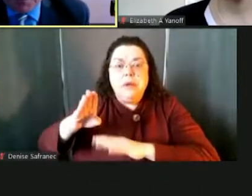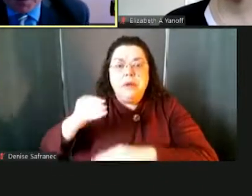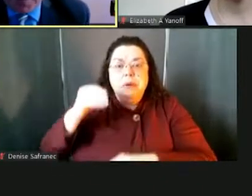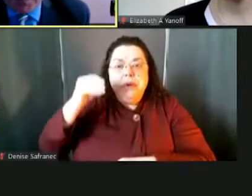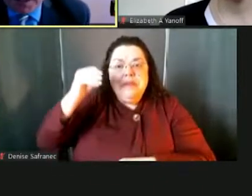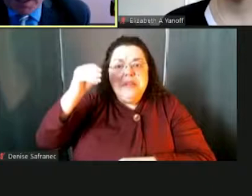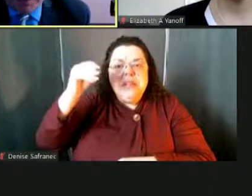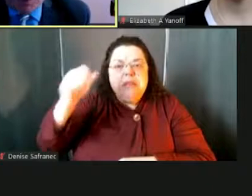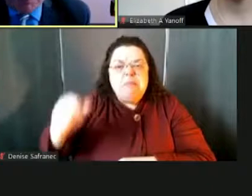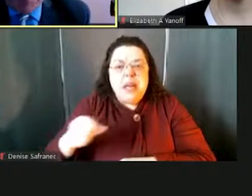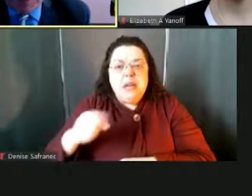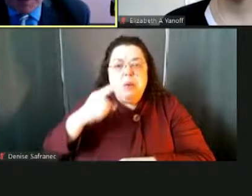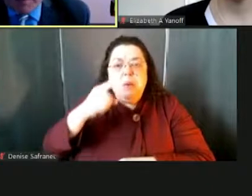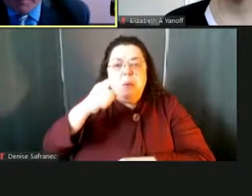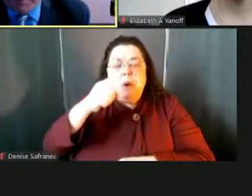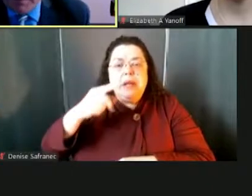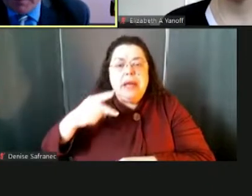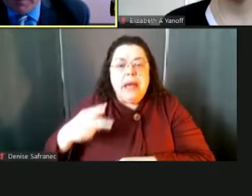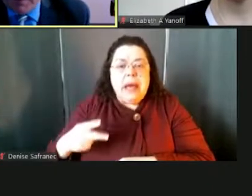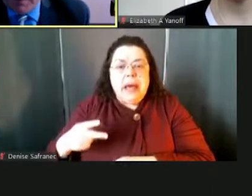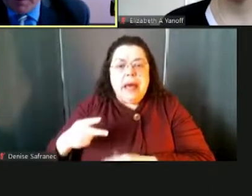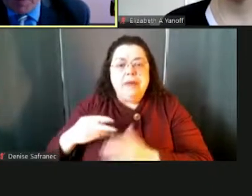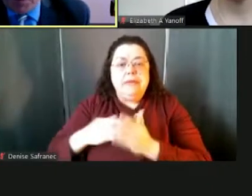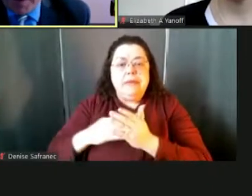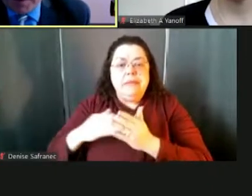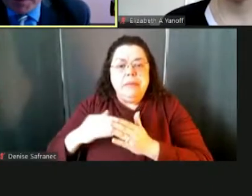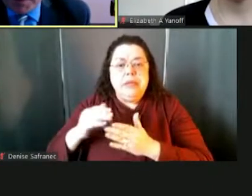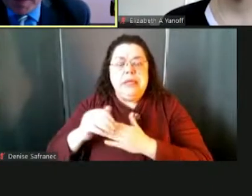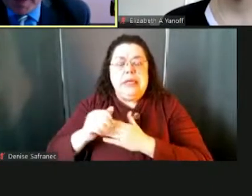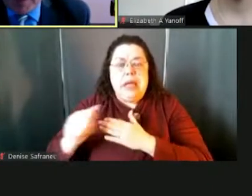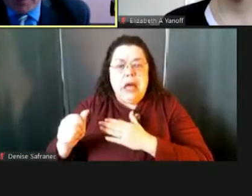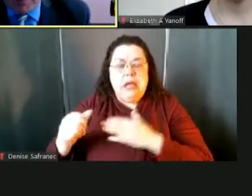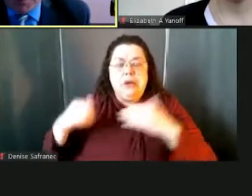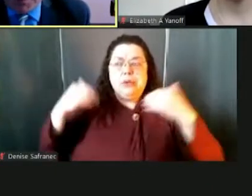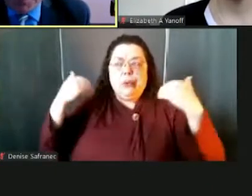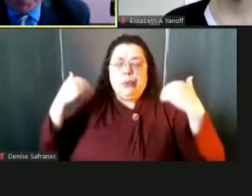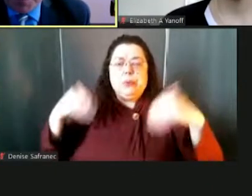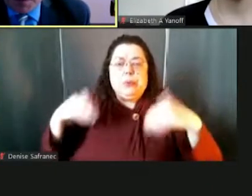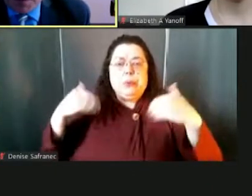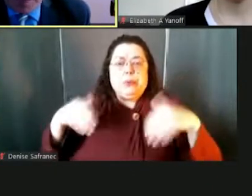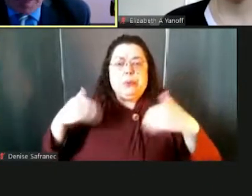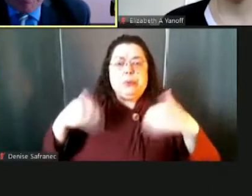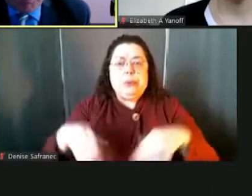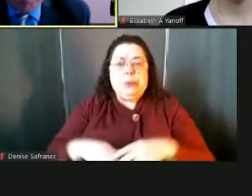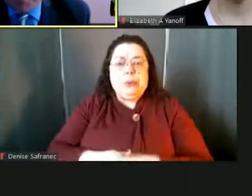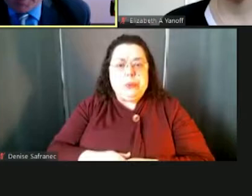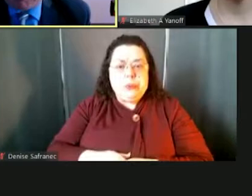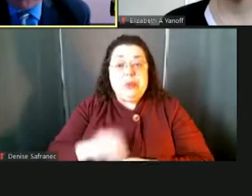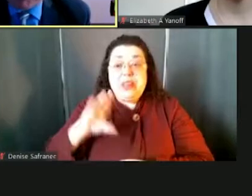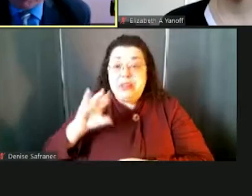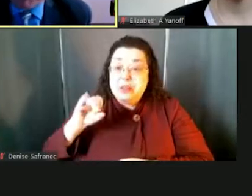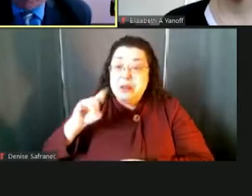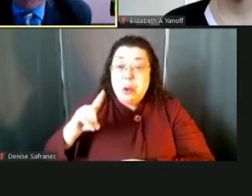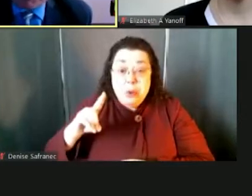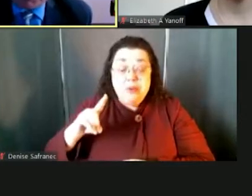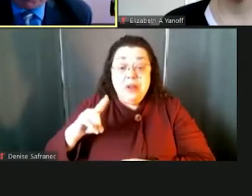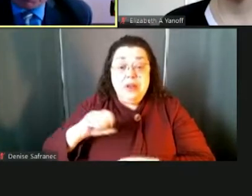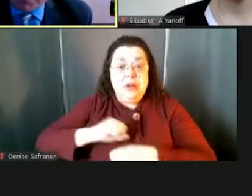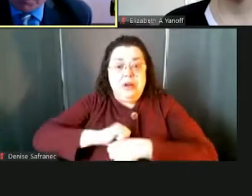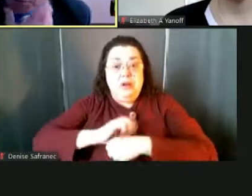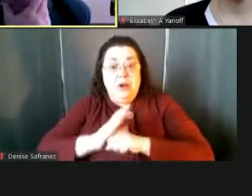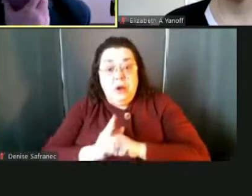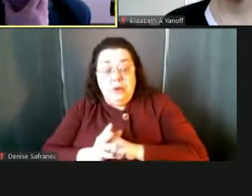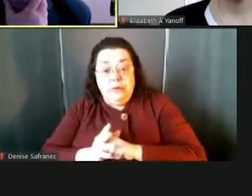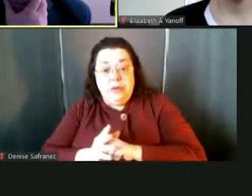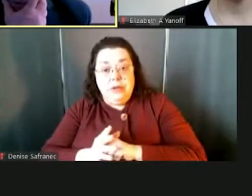dollars just on COVID related expenses. And that includes having to staff the full remote option.